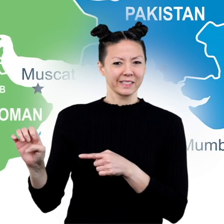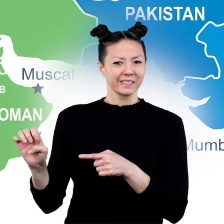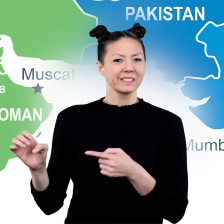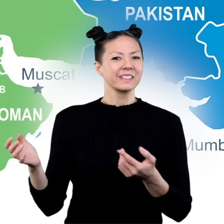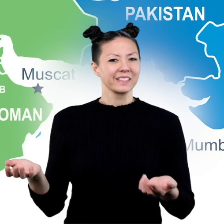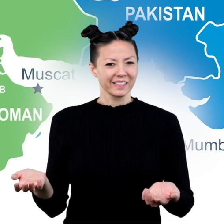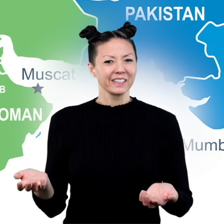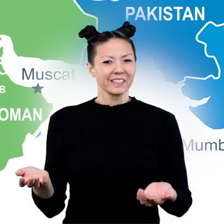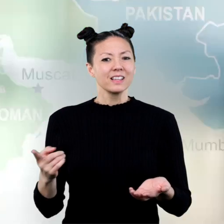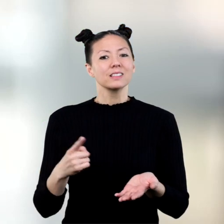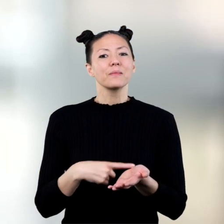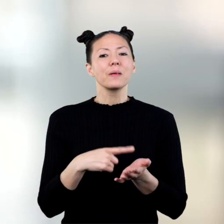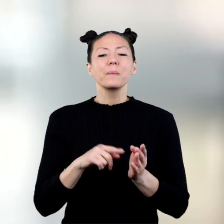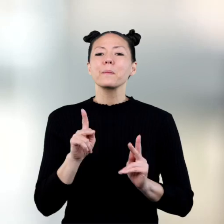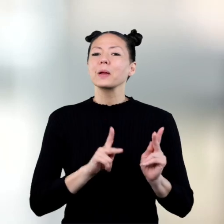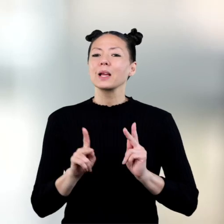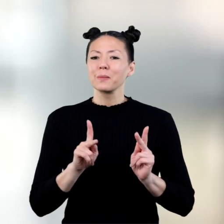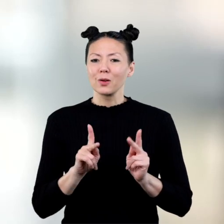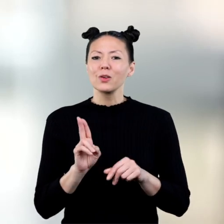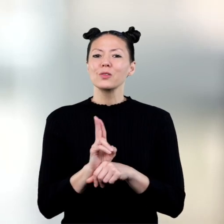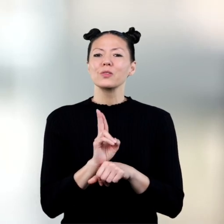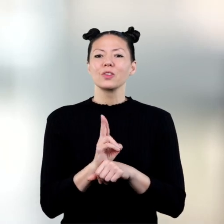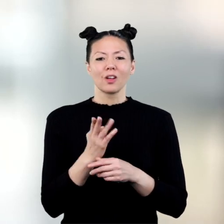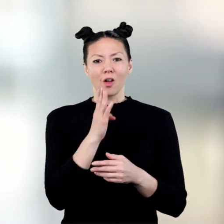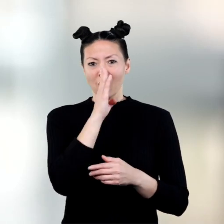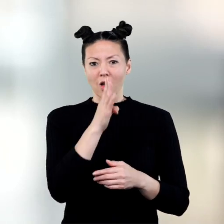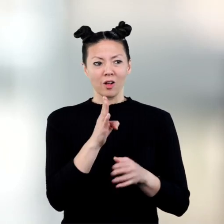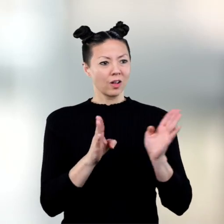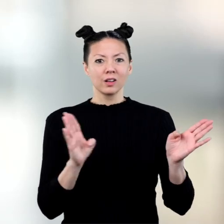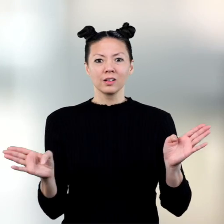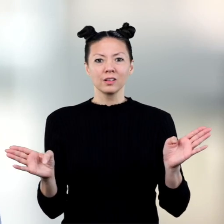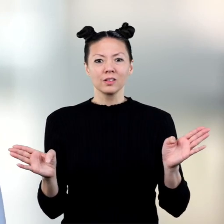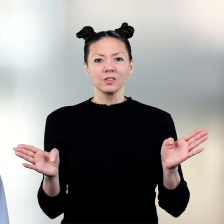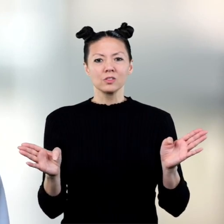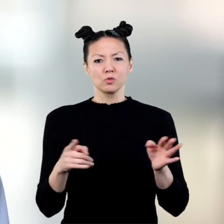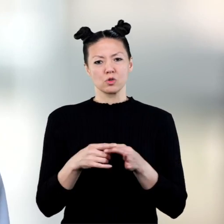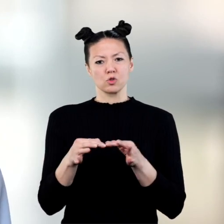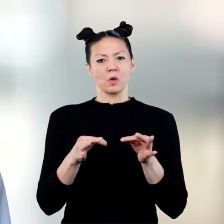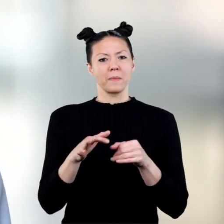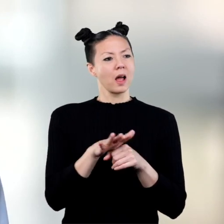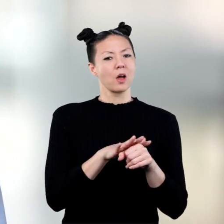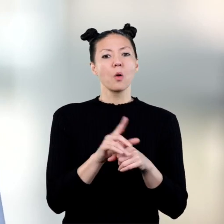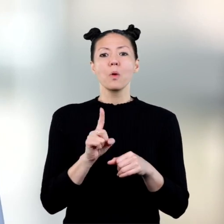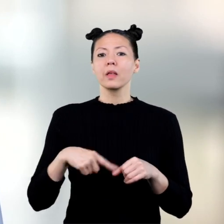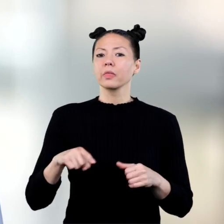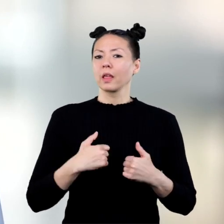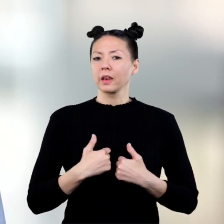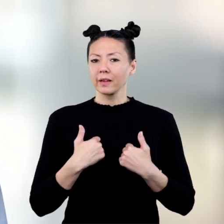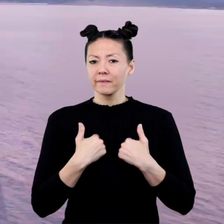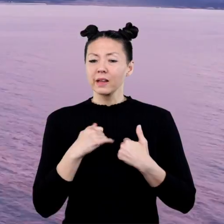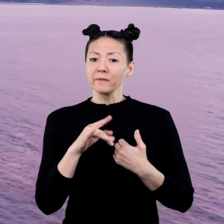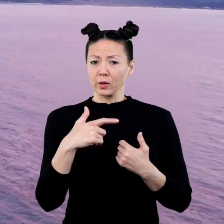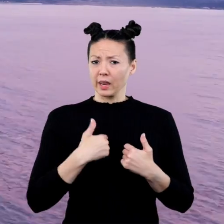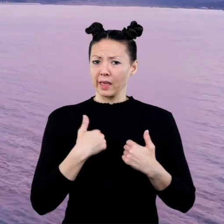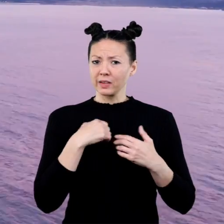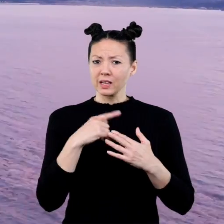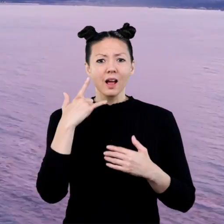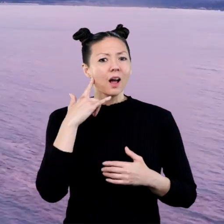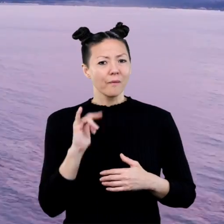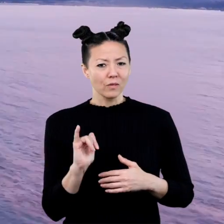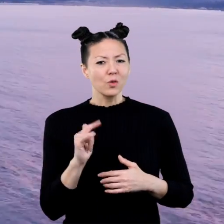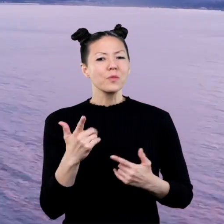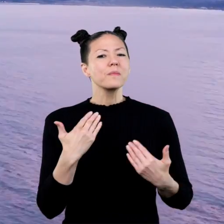East? Sometimes people use the cardinal directions to describe an area where they live. If you live in